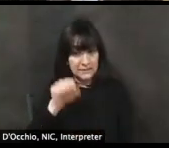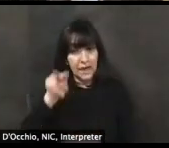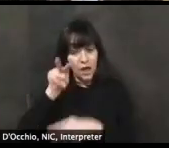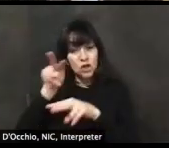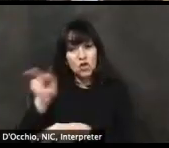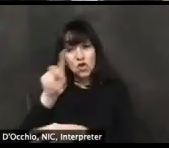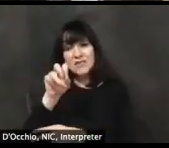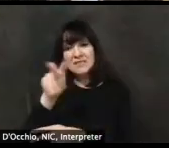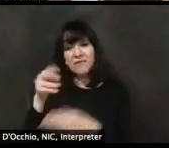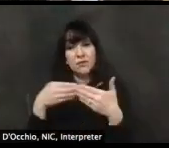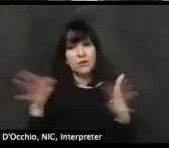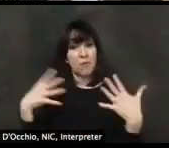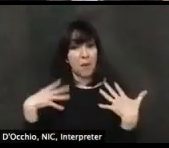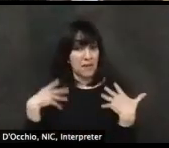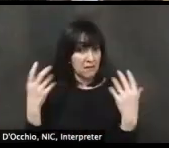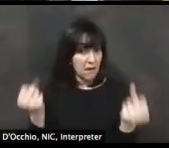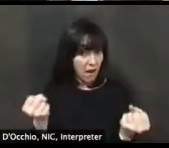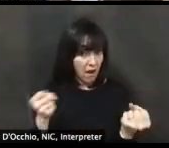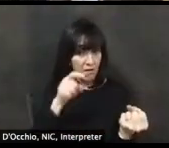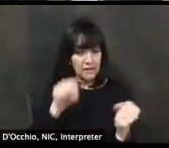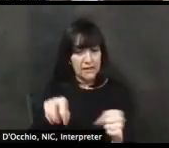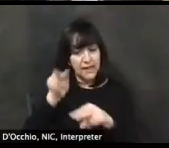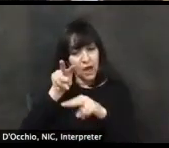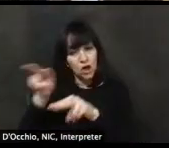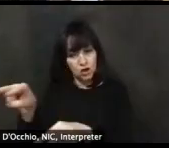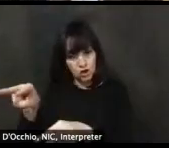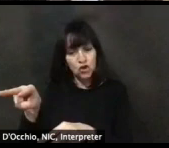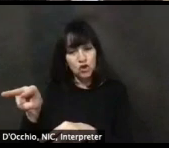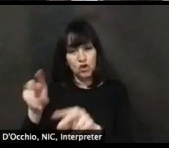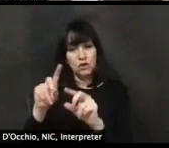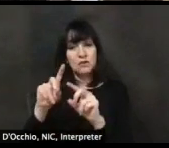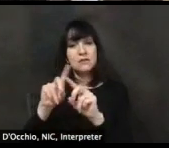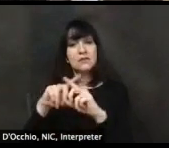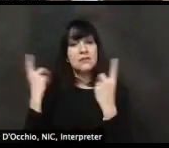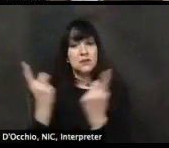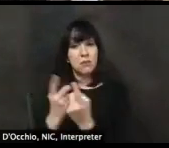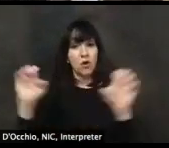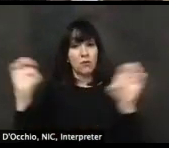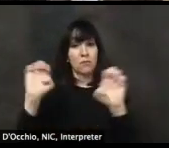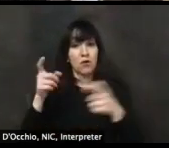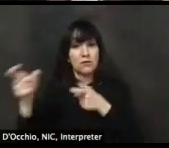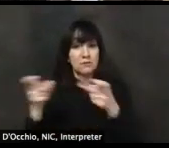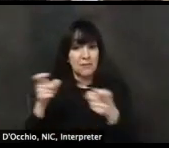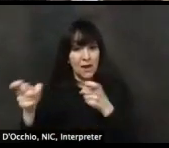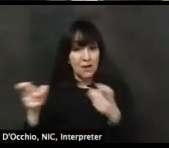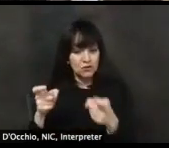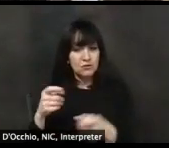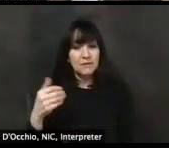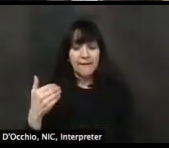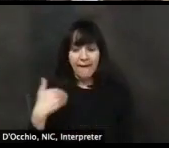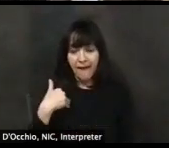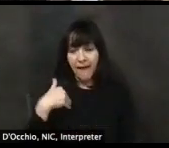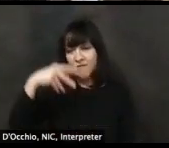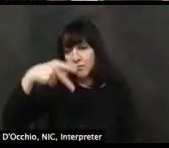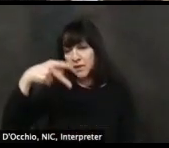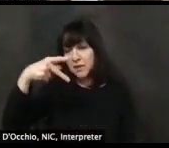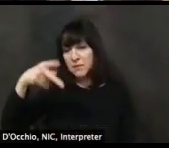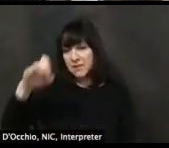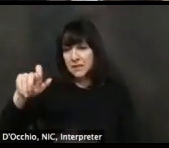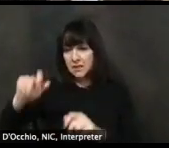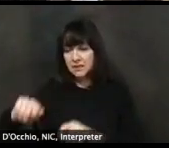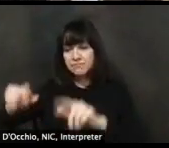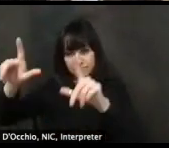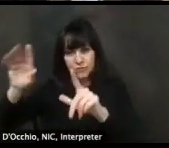Uh, you will also see that with AJ Shaw and others team, we have PPE and others, a link that will be coming forward.